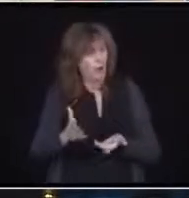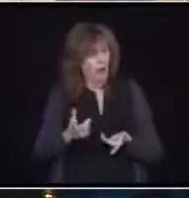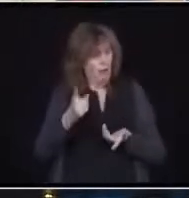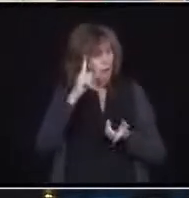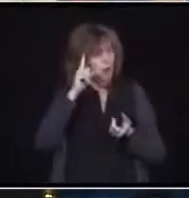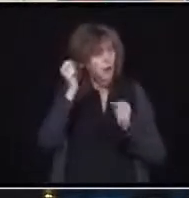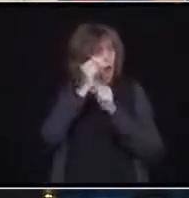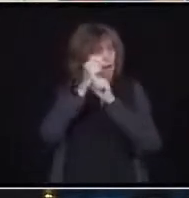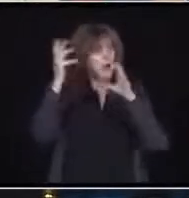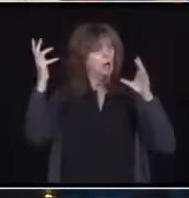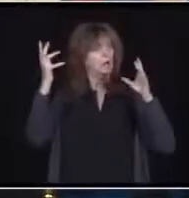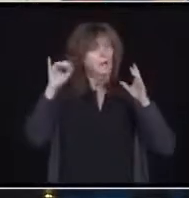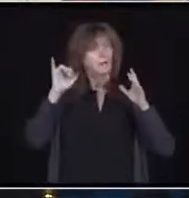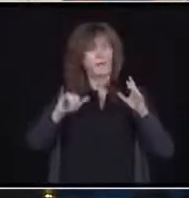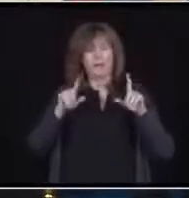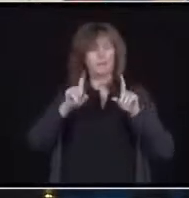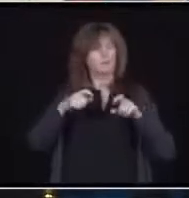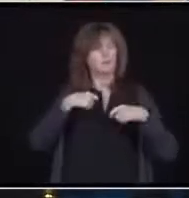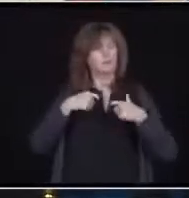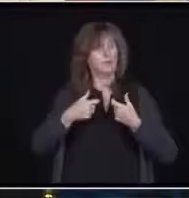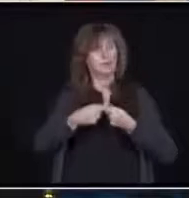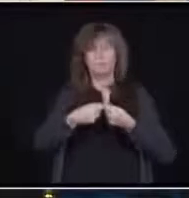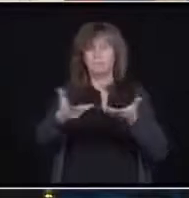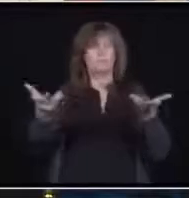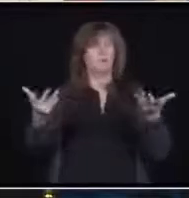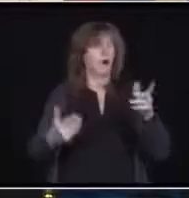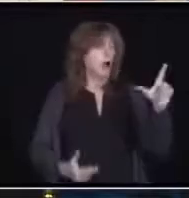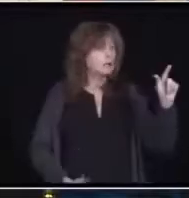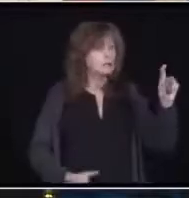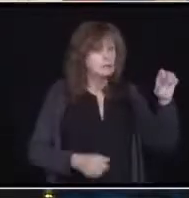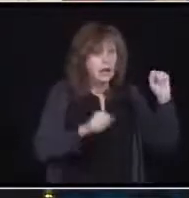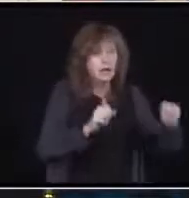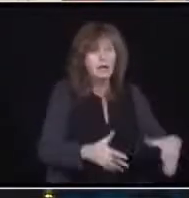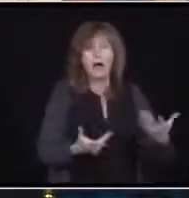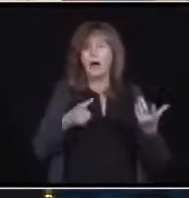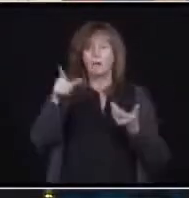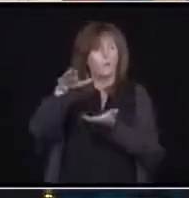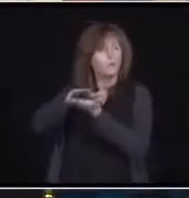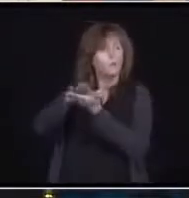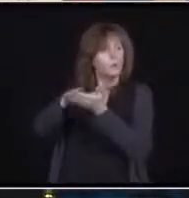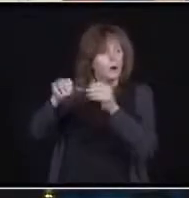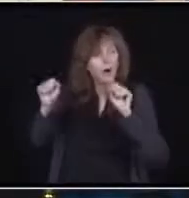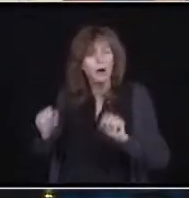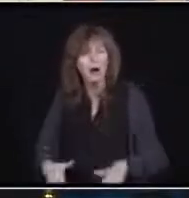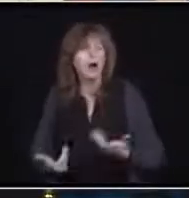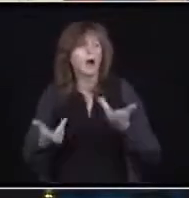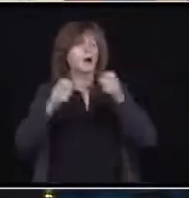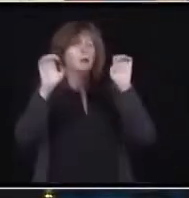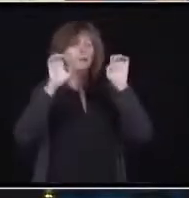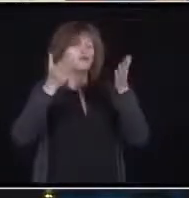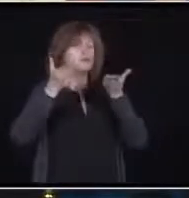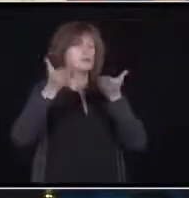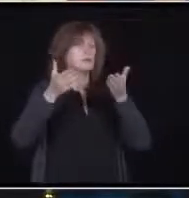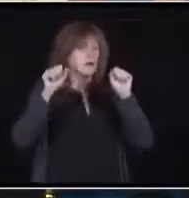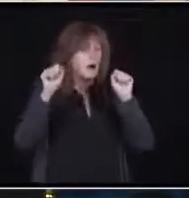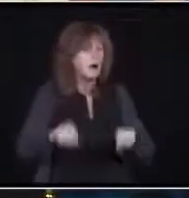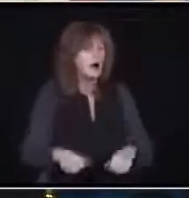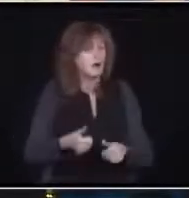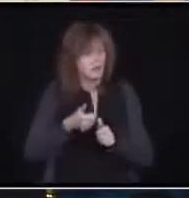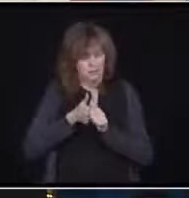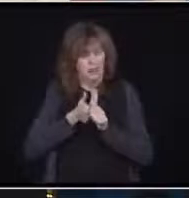out to everyone, be a long-term care, educators and emergency service folks, or even yourself.